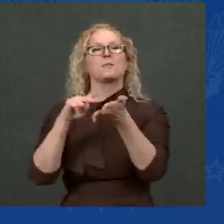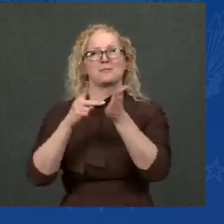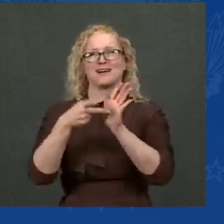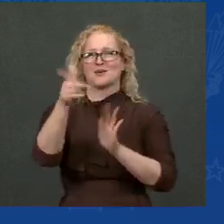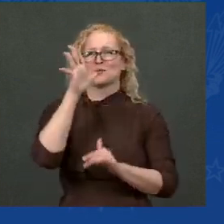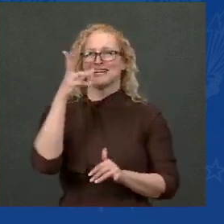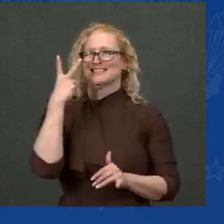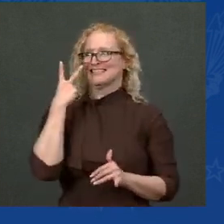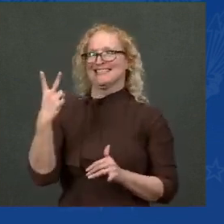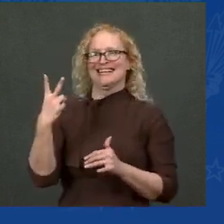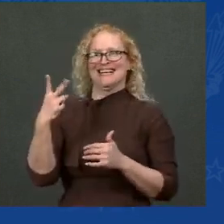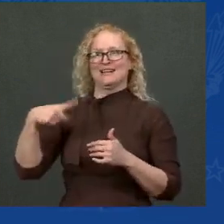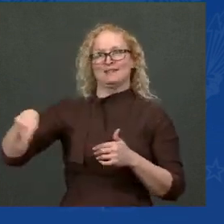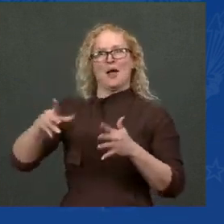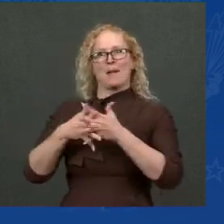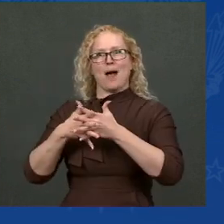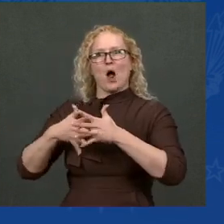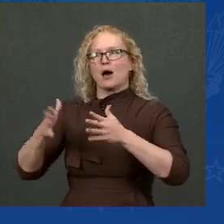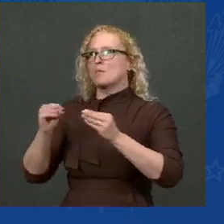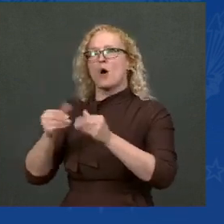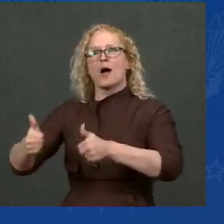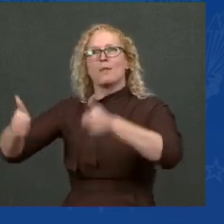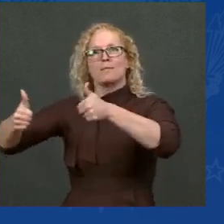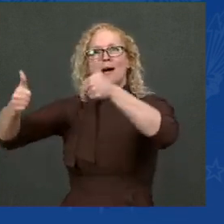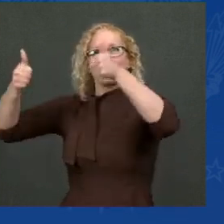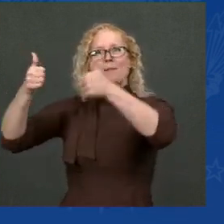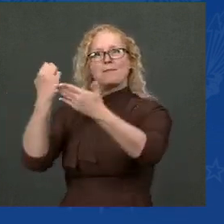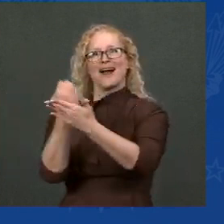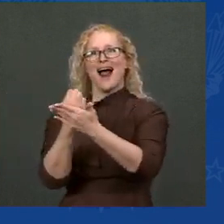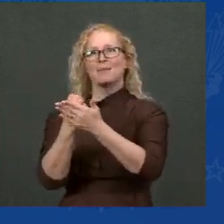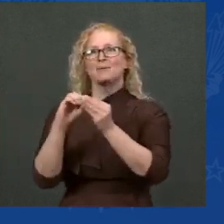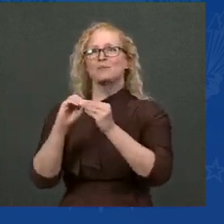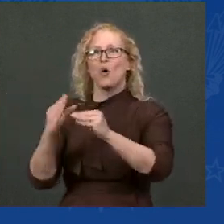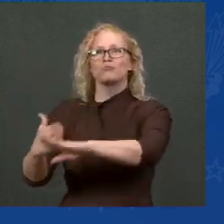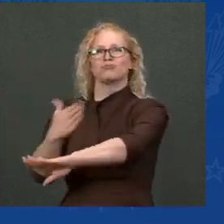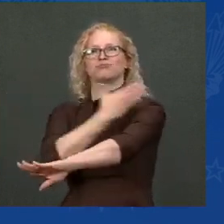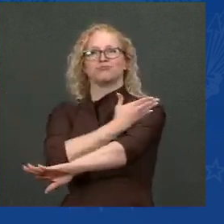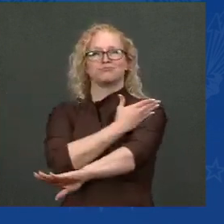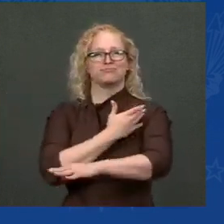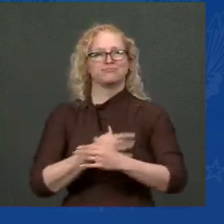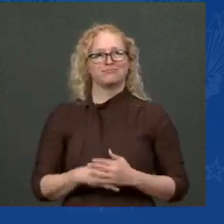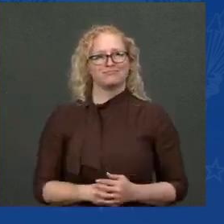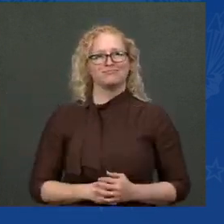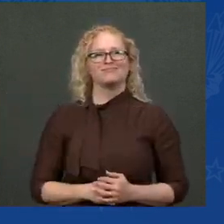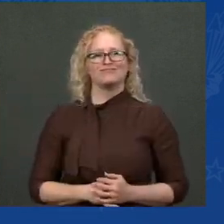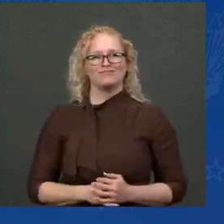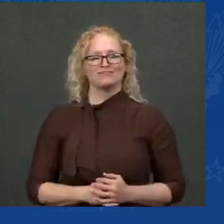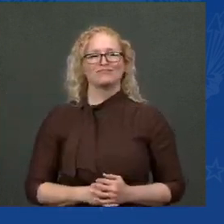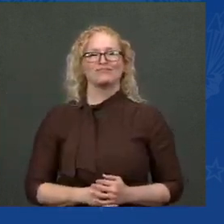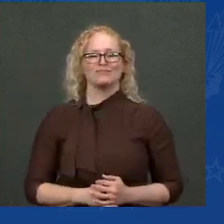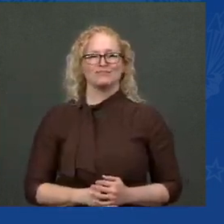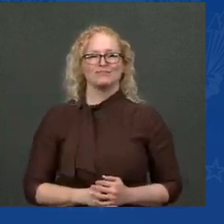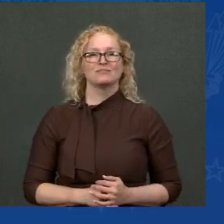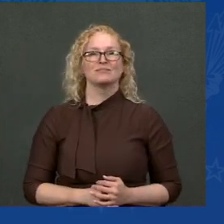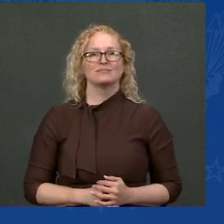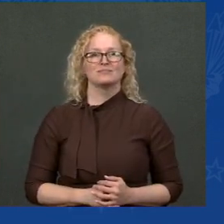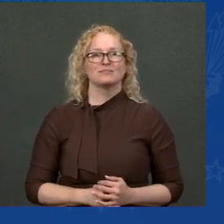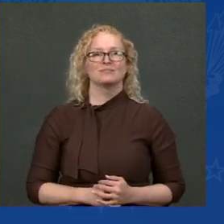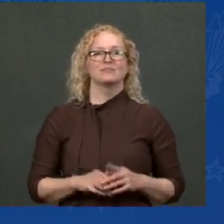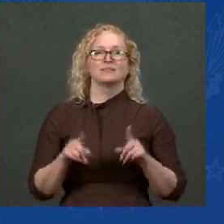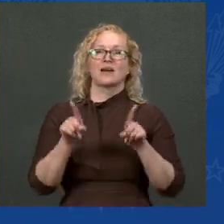requirements could lead to up to 5 million more Americans reentering the workforce. That's because they feel safer to do so.